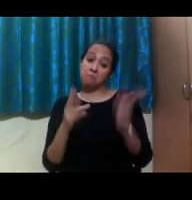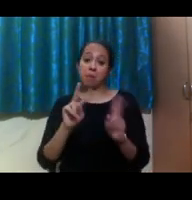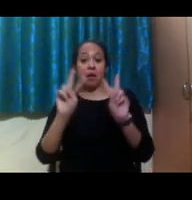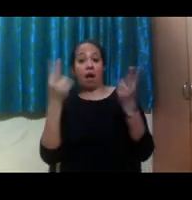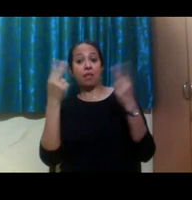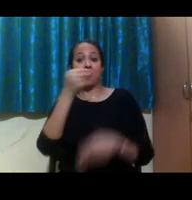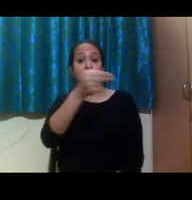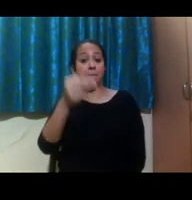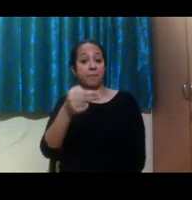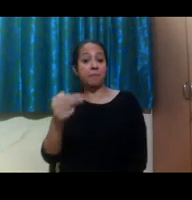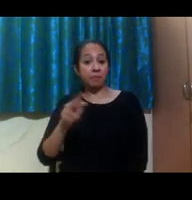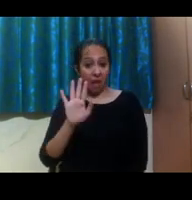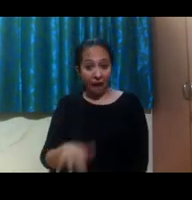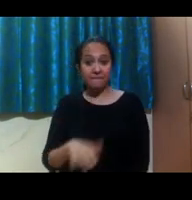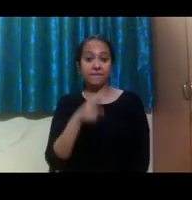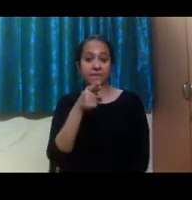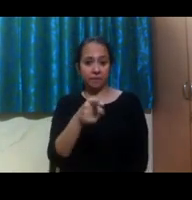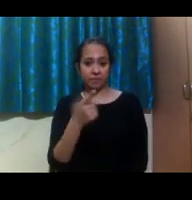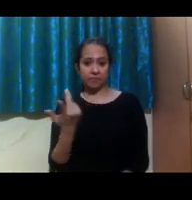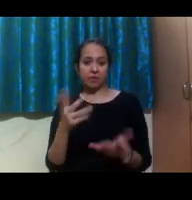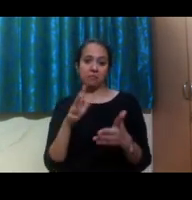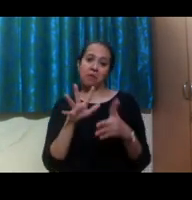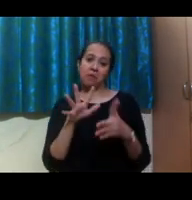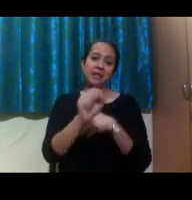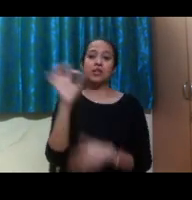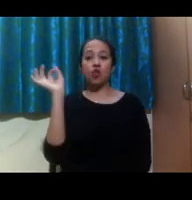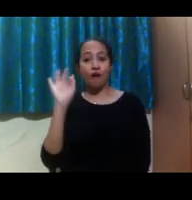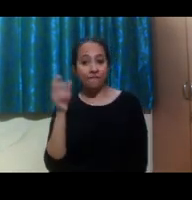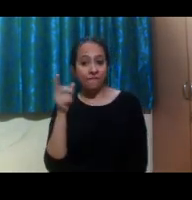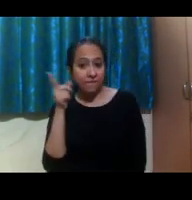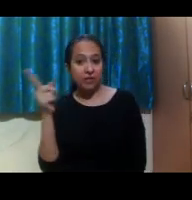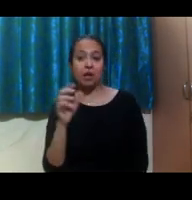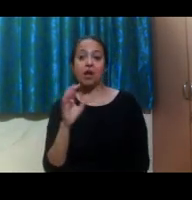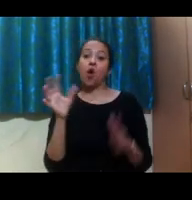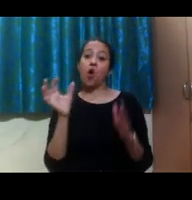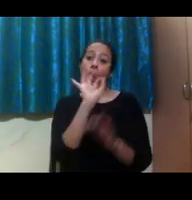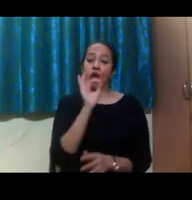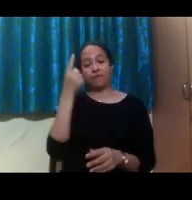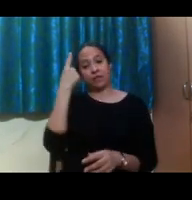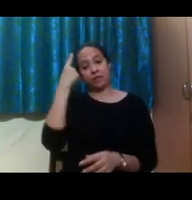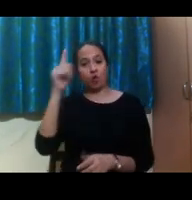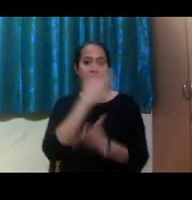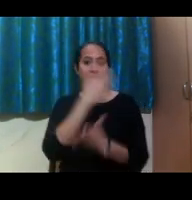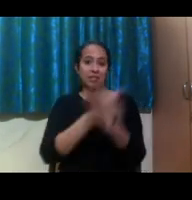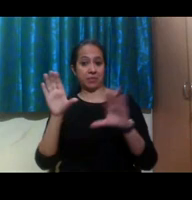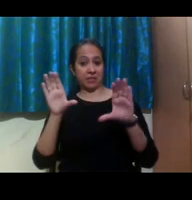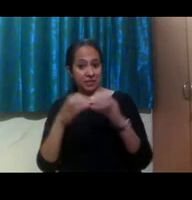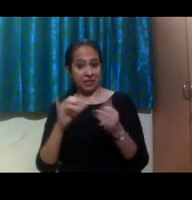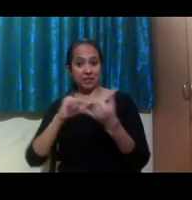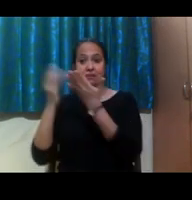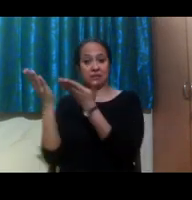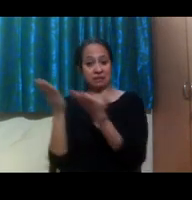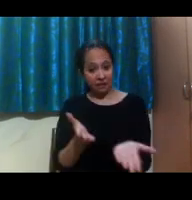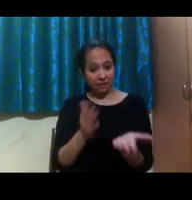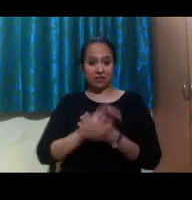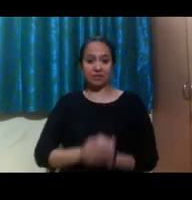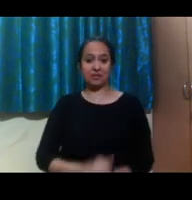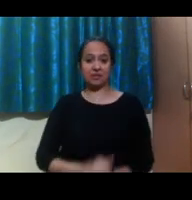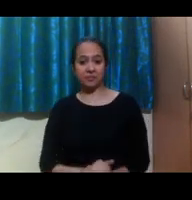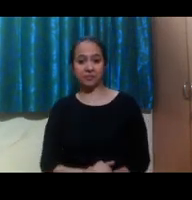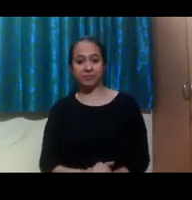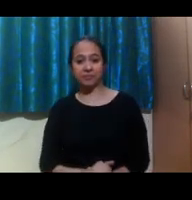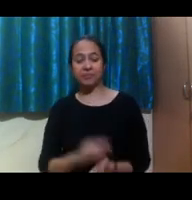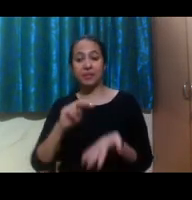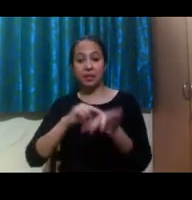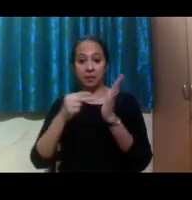Disability Resource Center is the Access Office, the Office for Disability Support Services, the Abilities Office. So just when you're